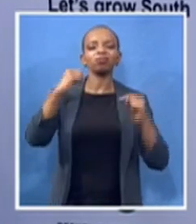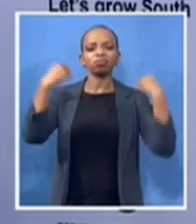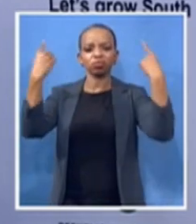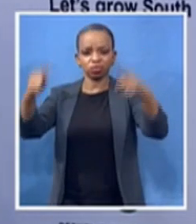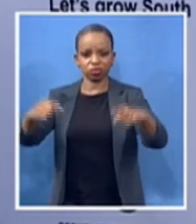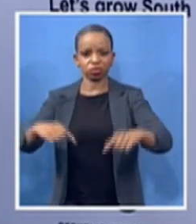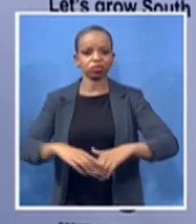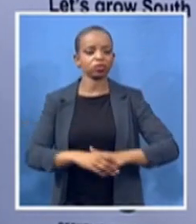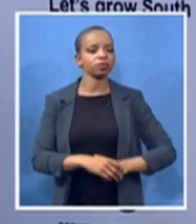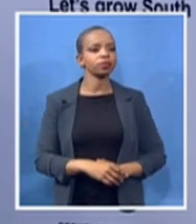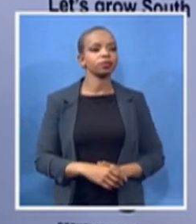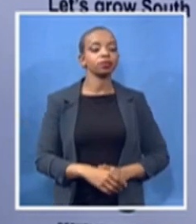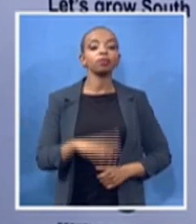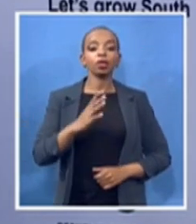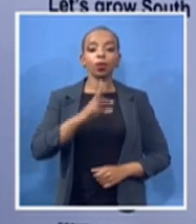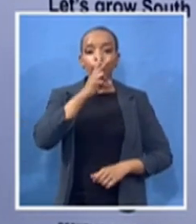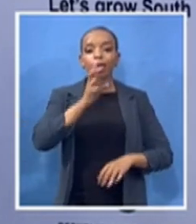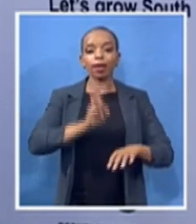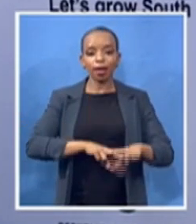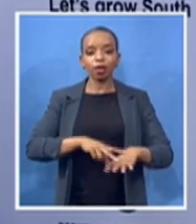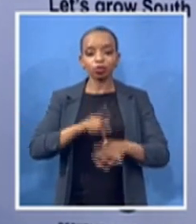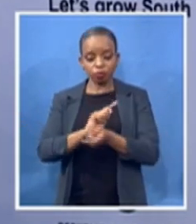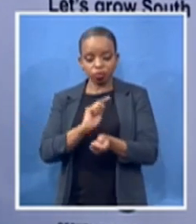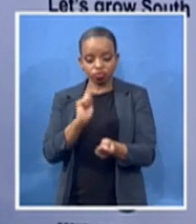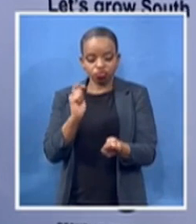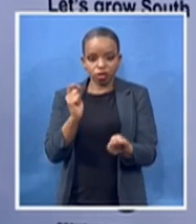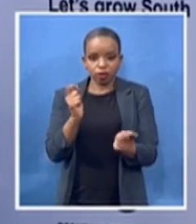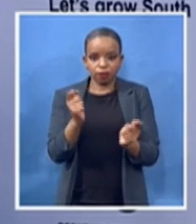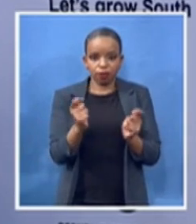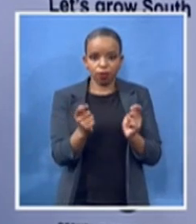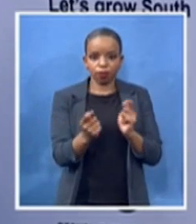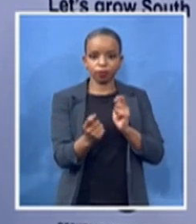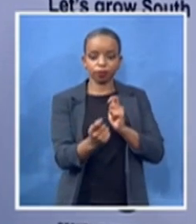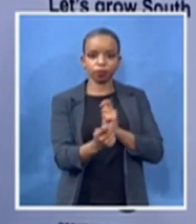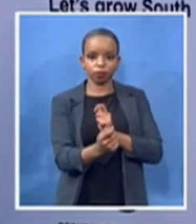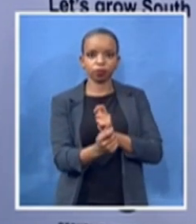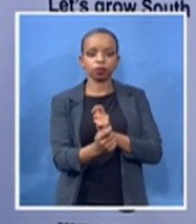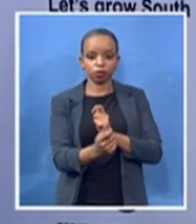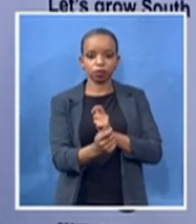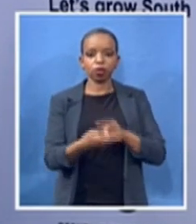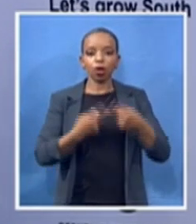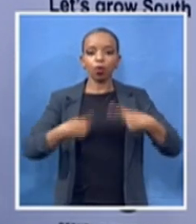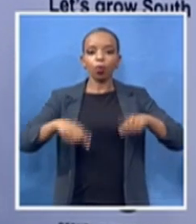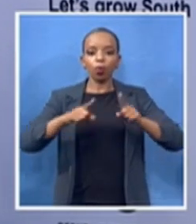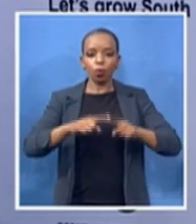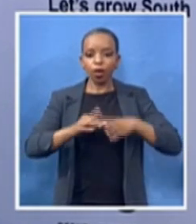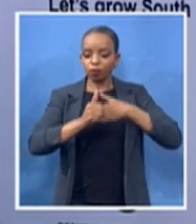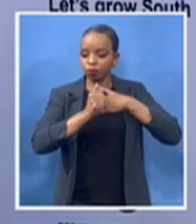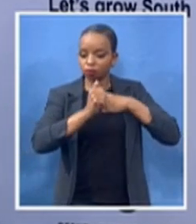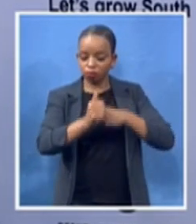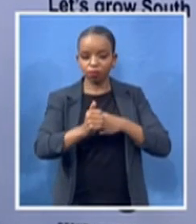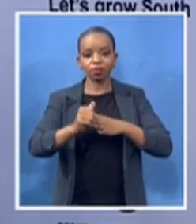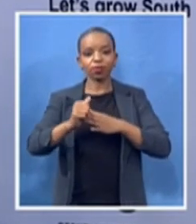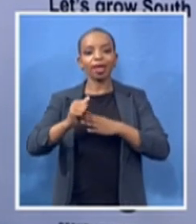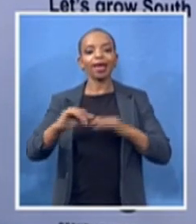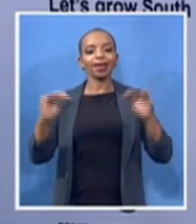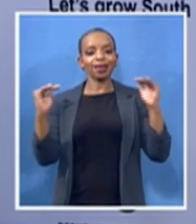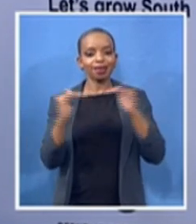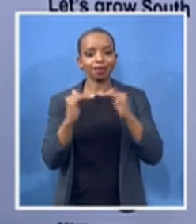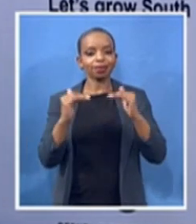we need to be champions of justice and dignity we need to be the change